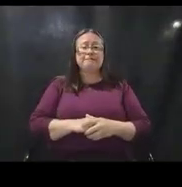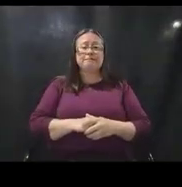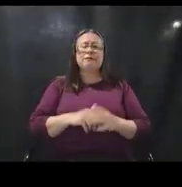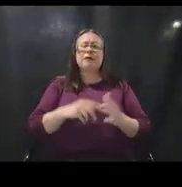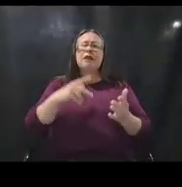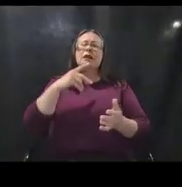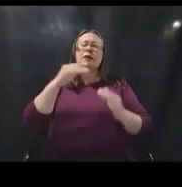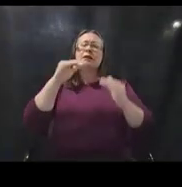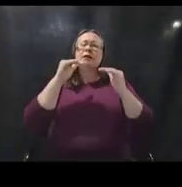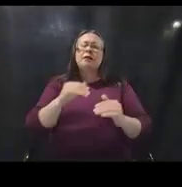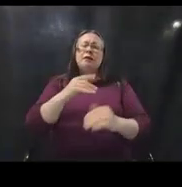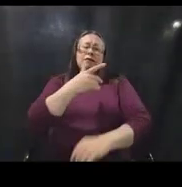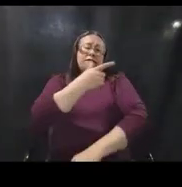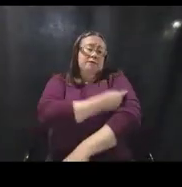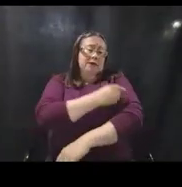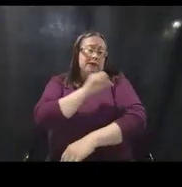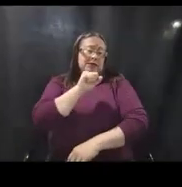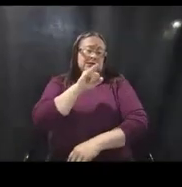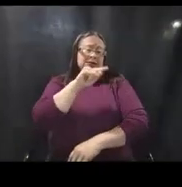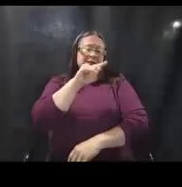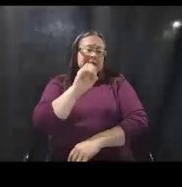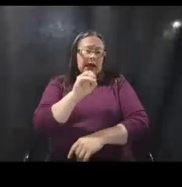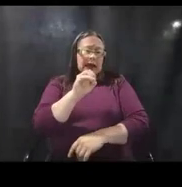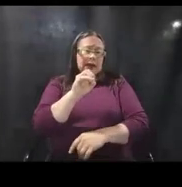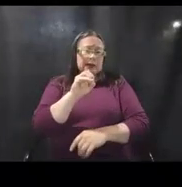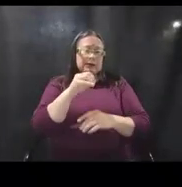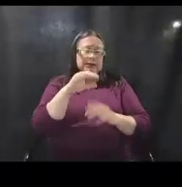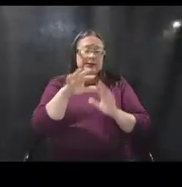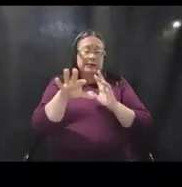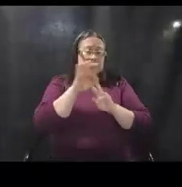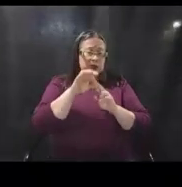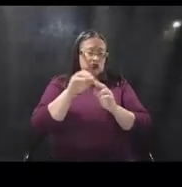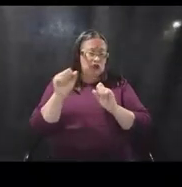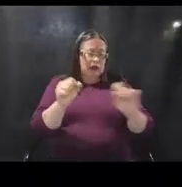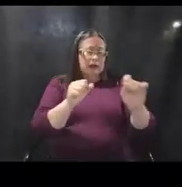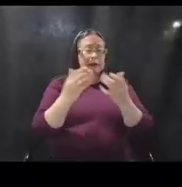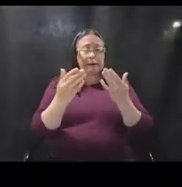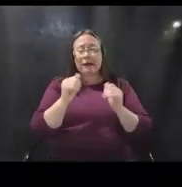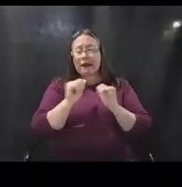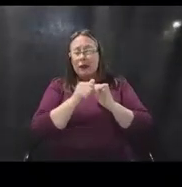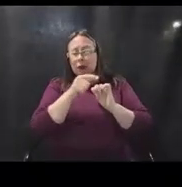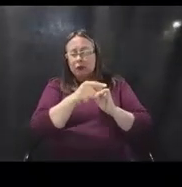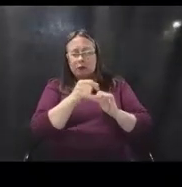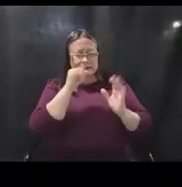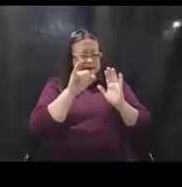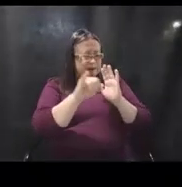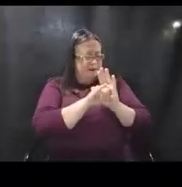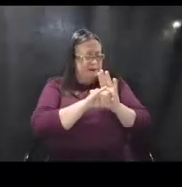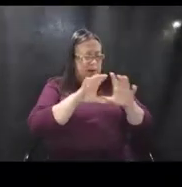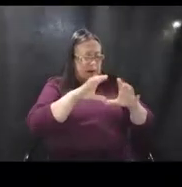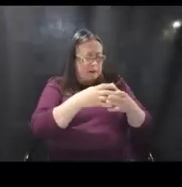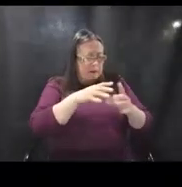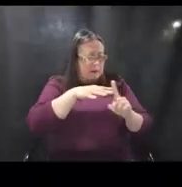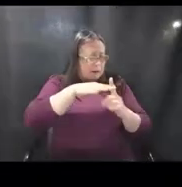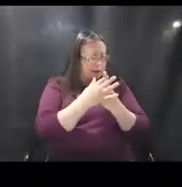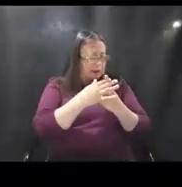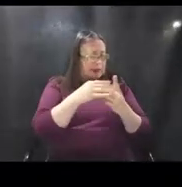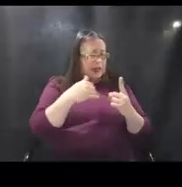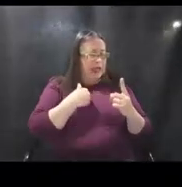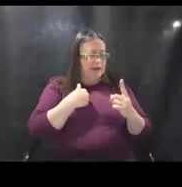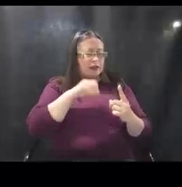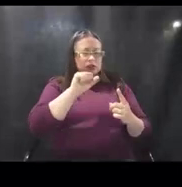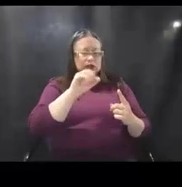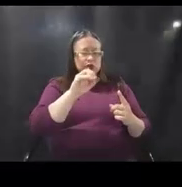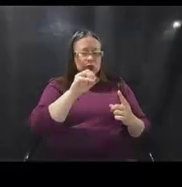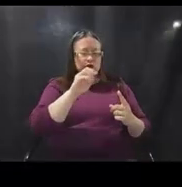vaccine site selection strategy might include consideration of how you are identifying populations with socioeconomic status barriers,